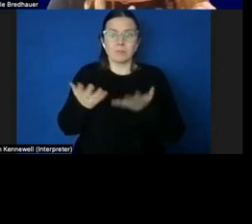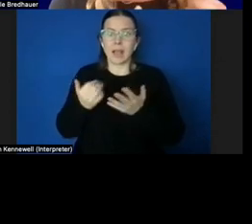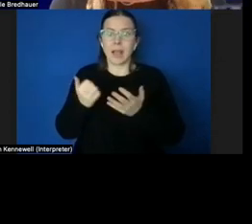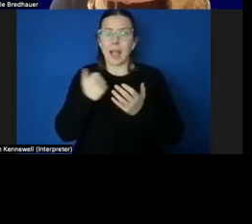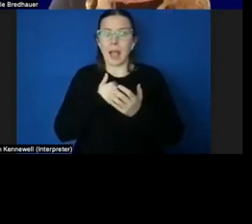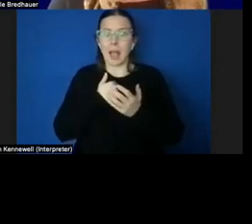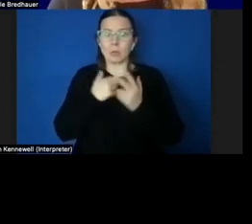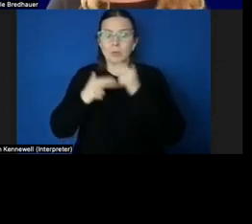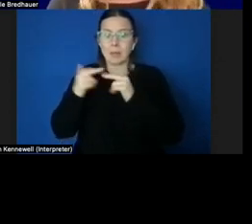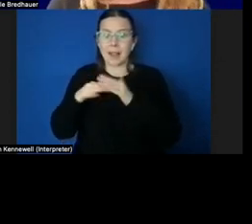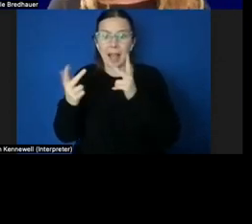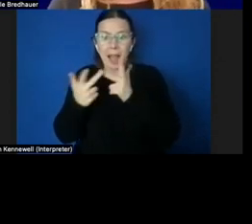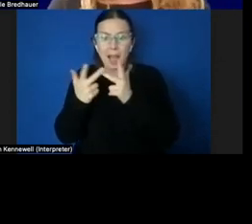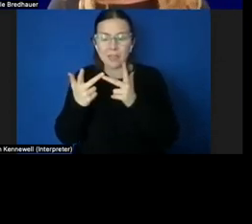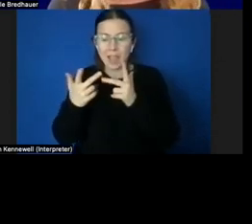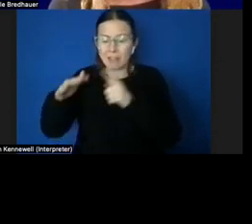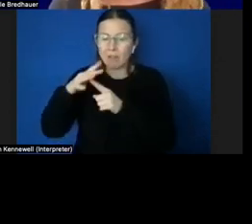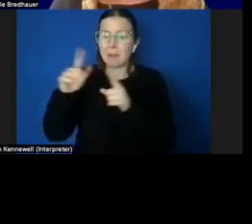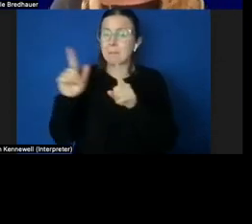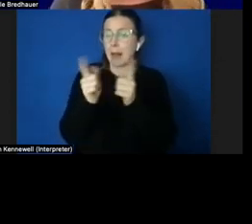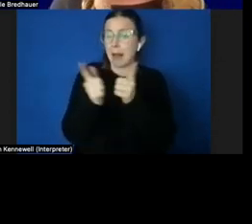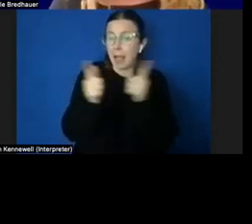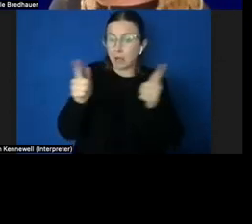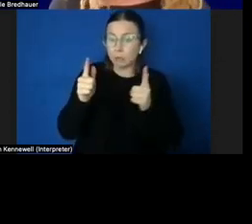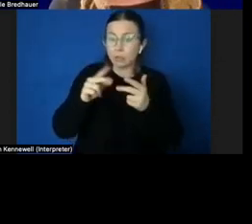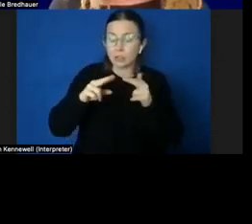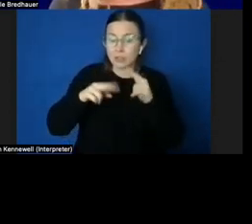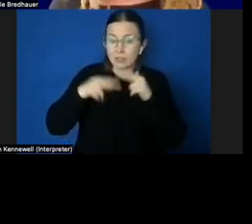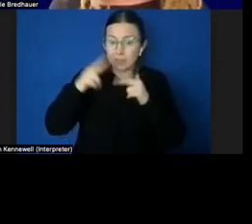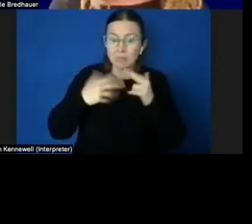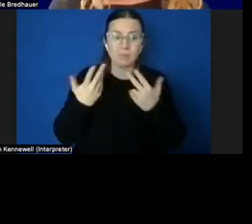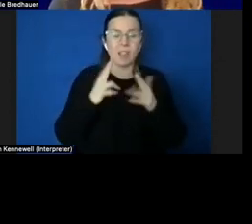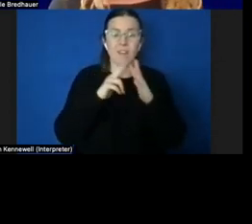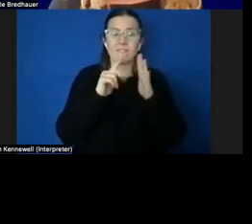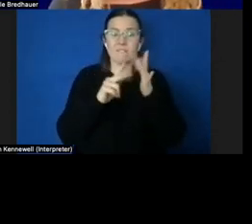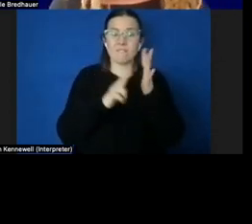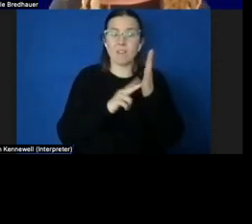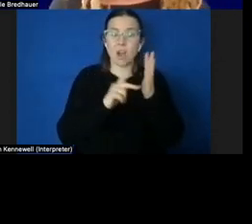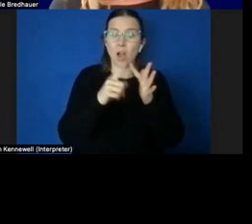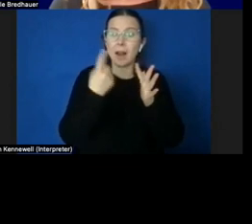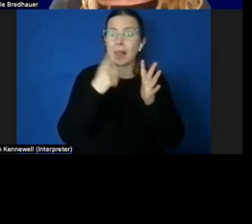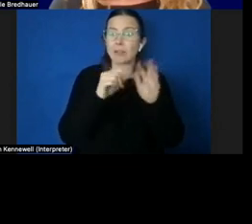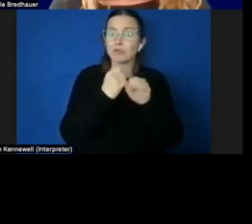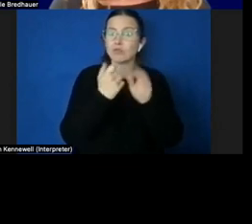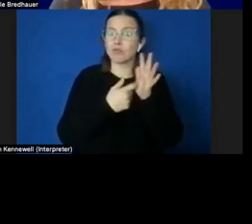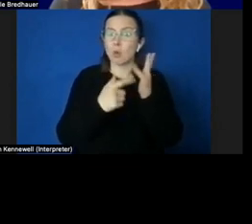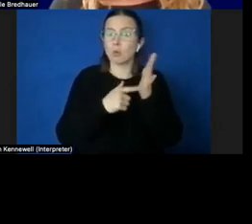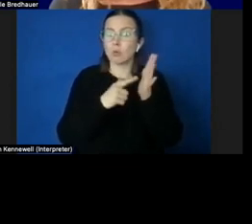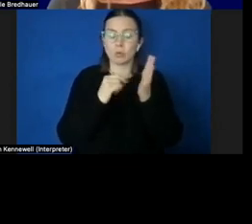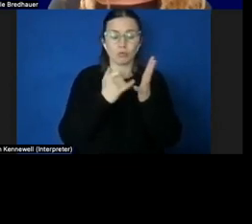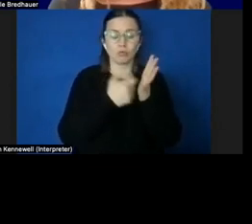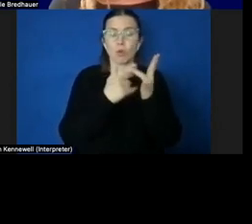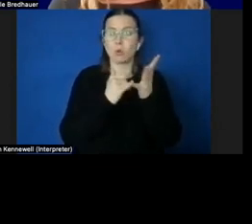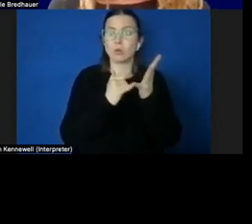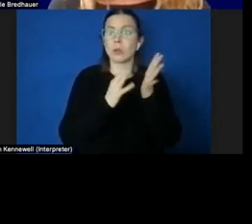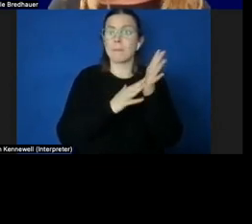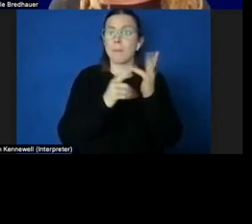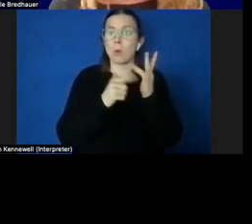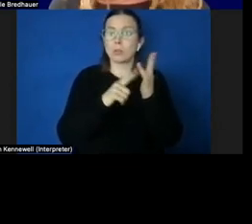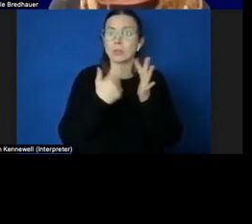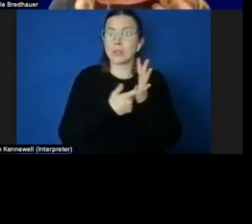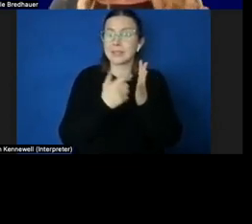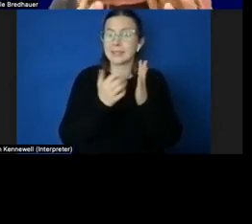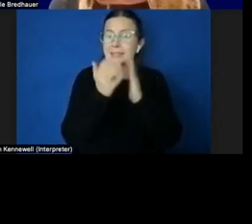language, cognitive, fine and gross motor skills and social interactions. Our senses